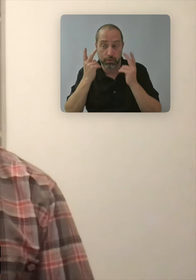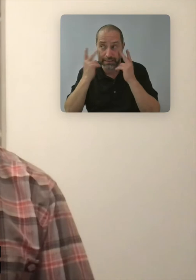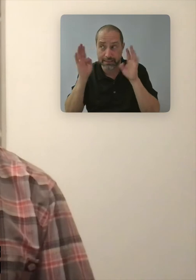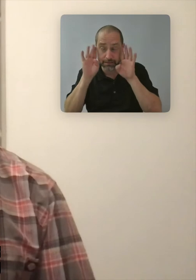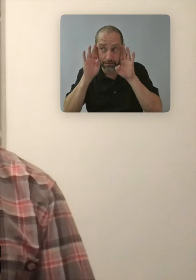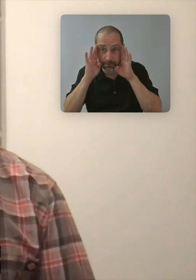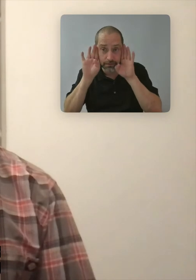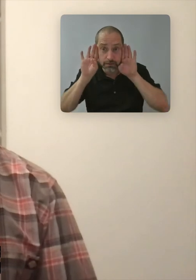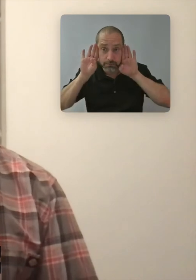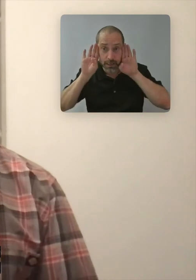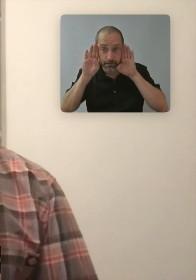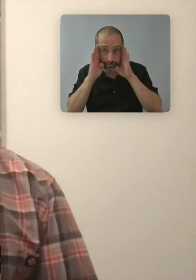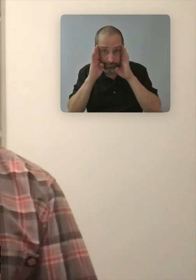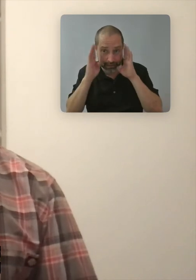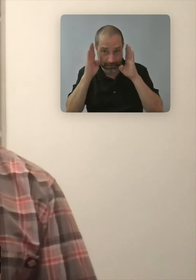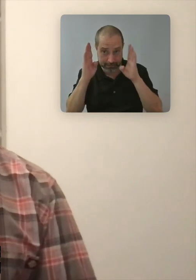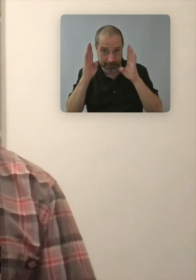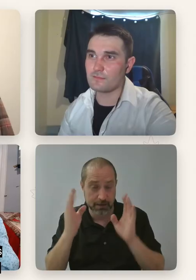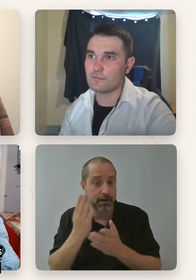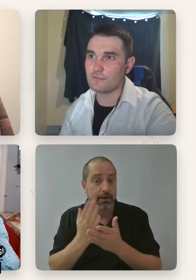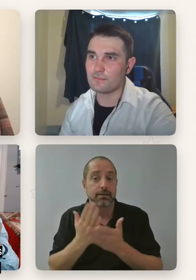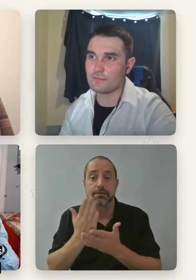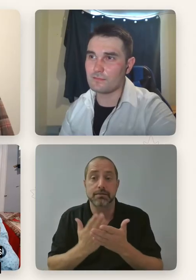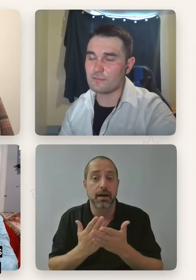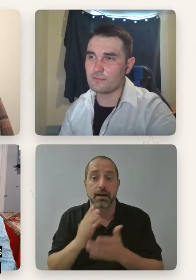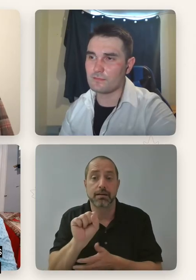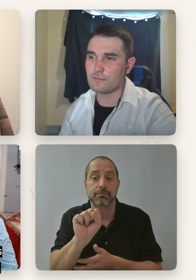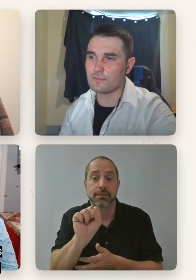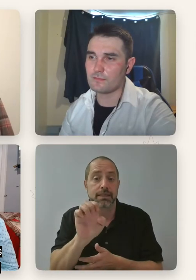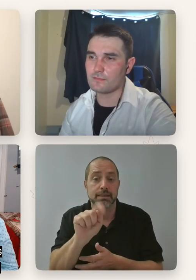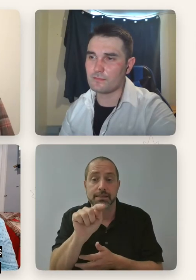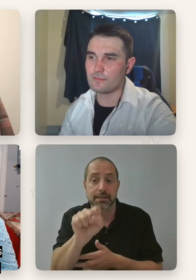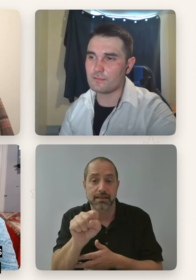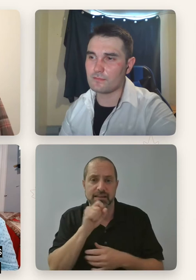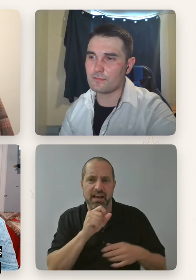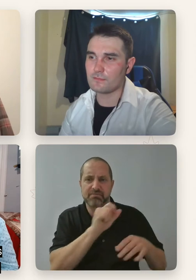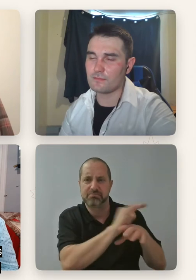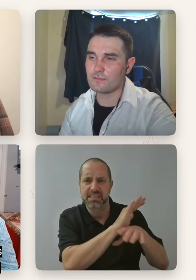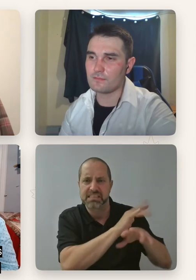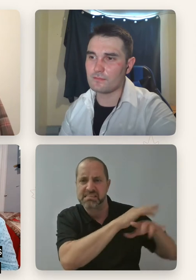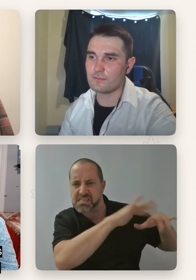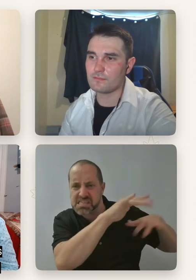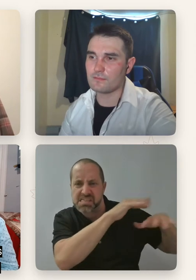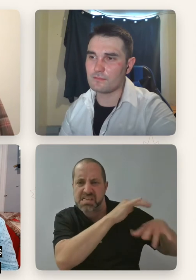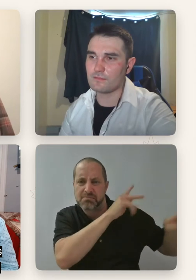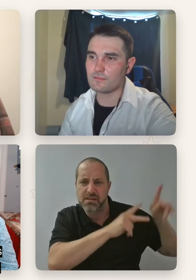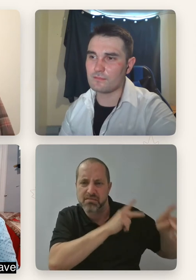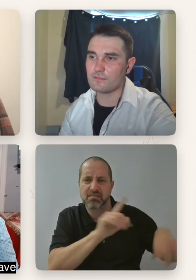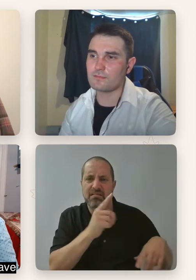because sets can be places that are filled, you know, with chaos and lighting rigs and,